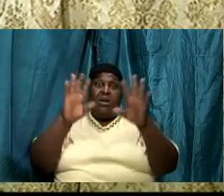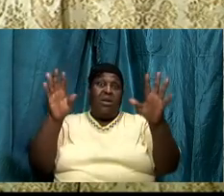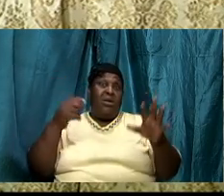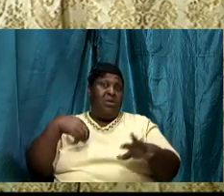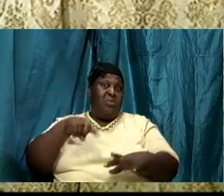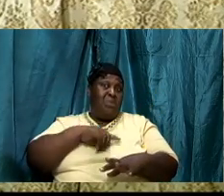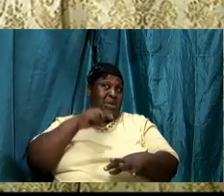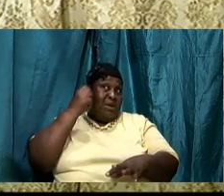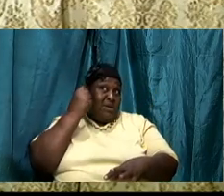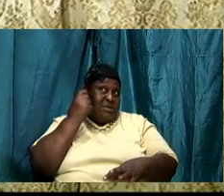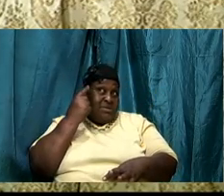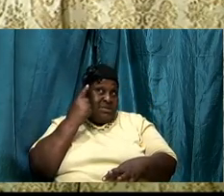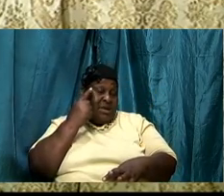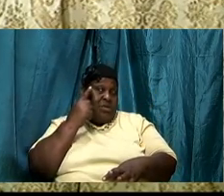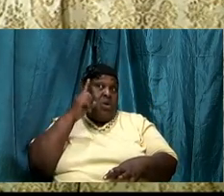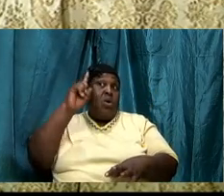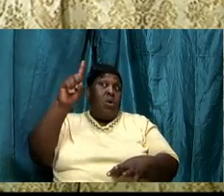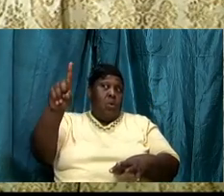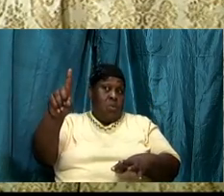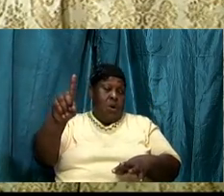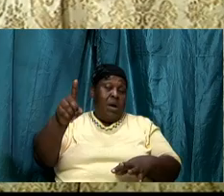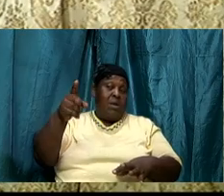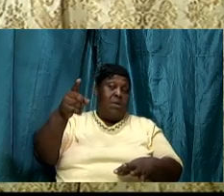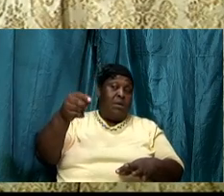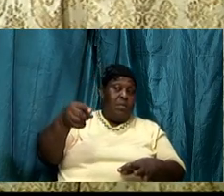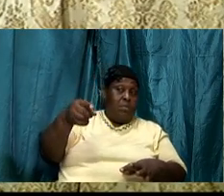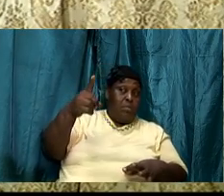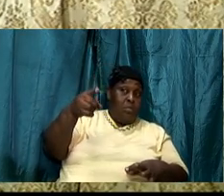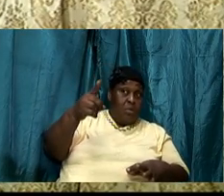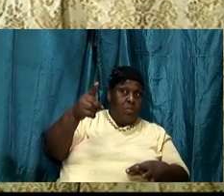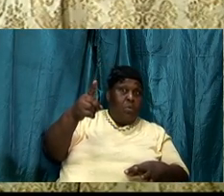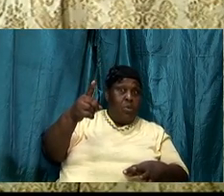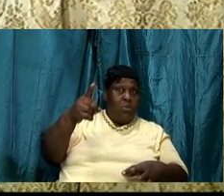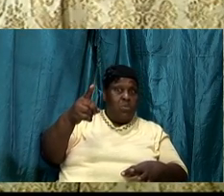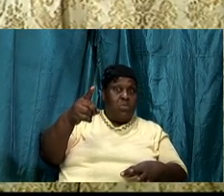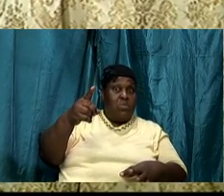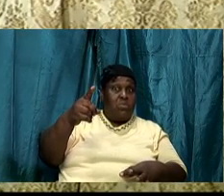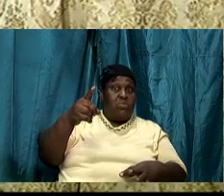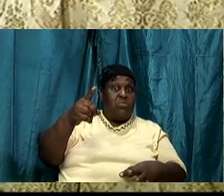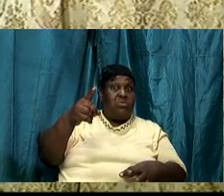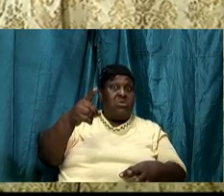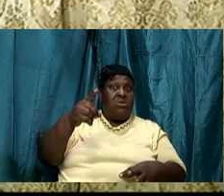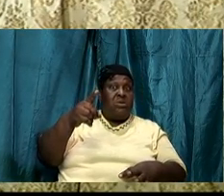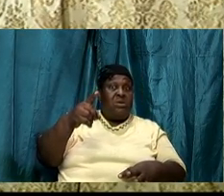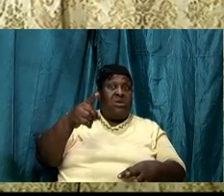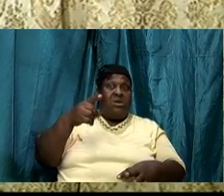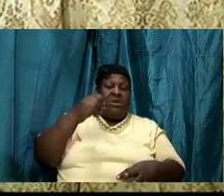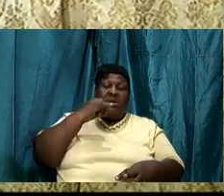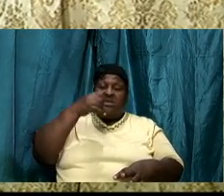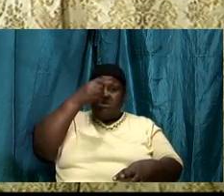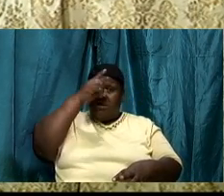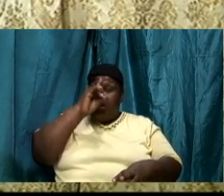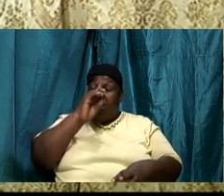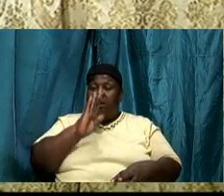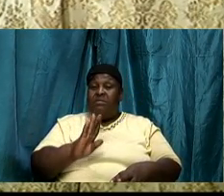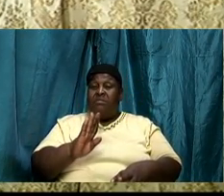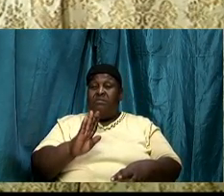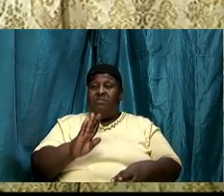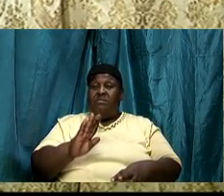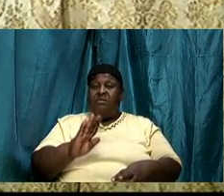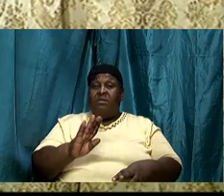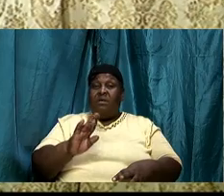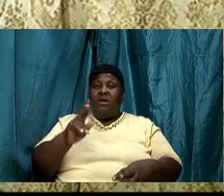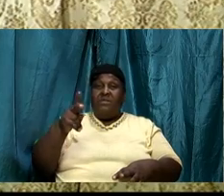His mouth. And one of the mouths certainly is our mouth as saints of God when we speak the Word. And so when the Word,